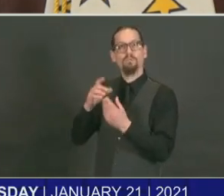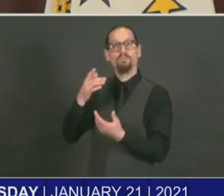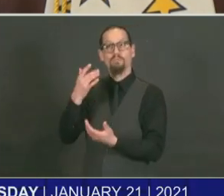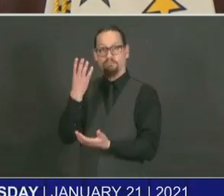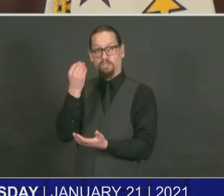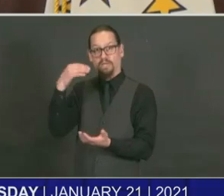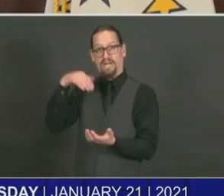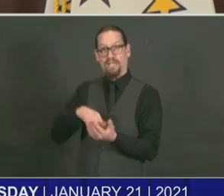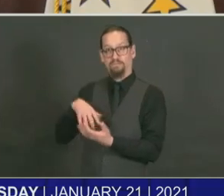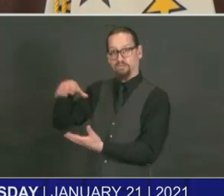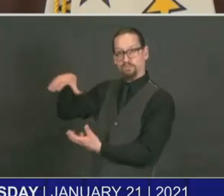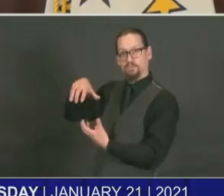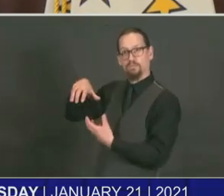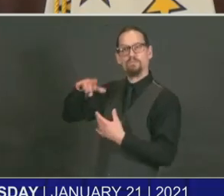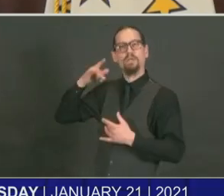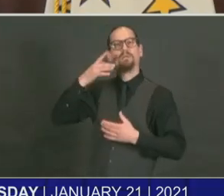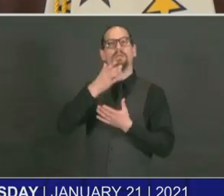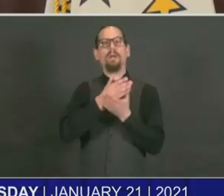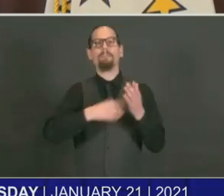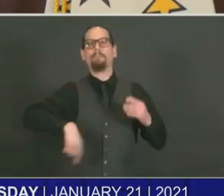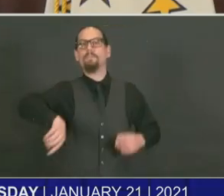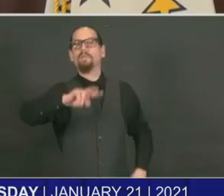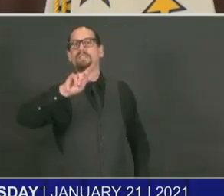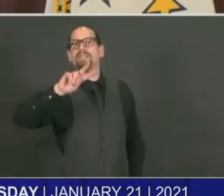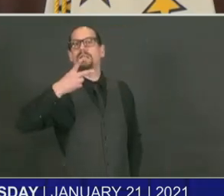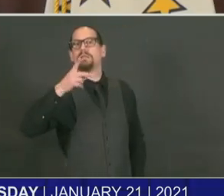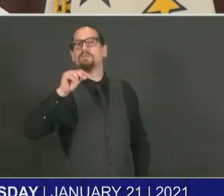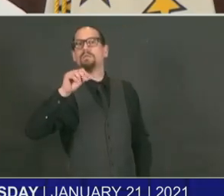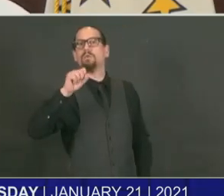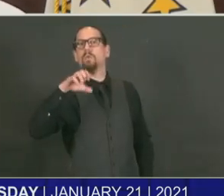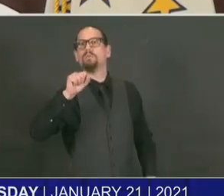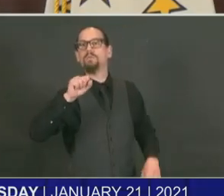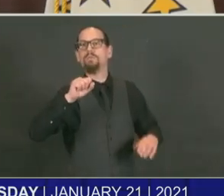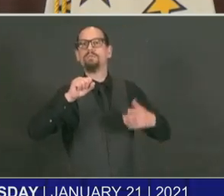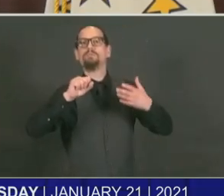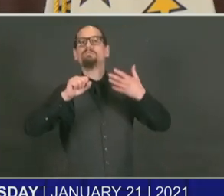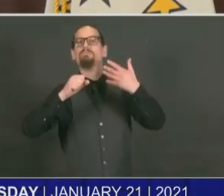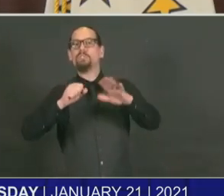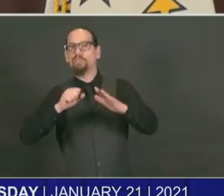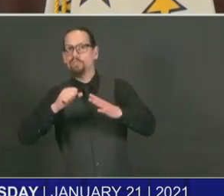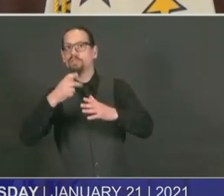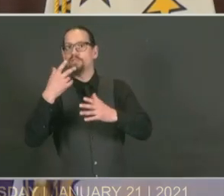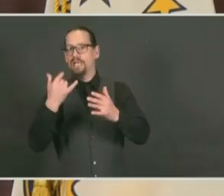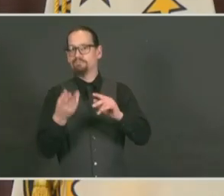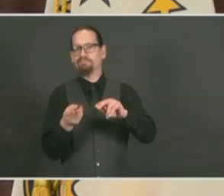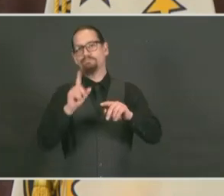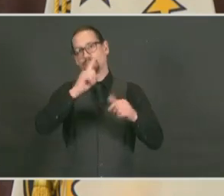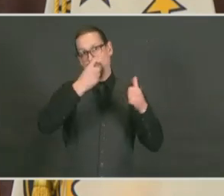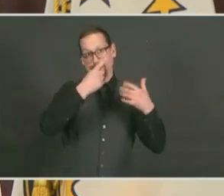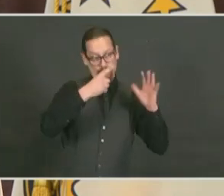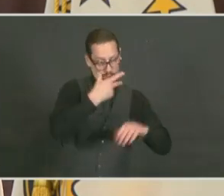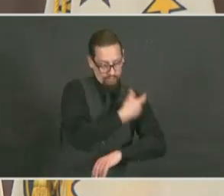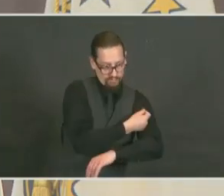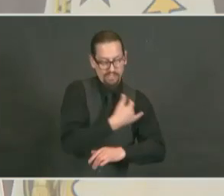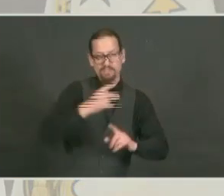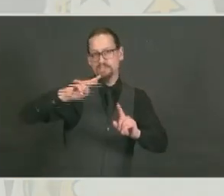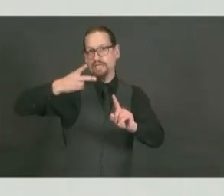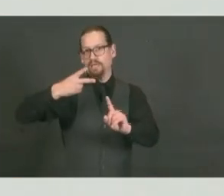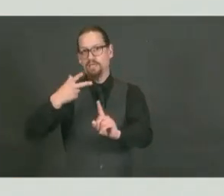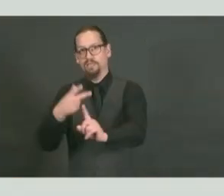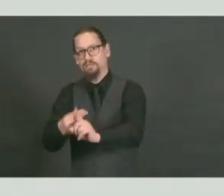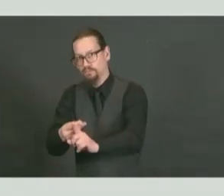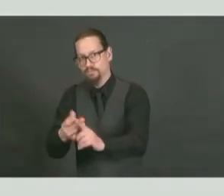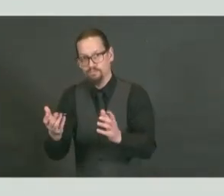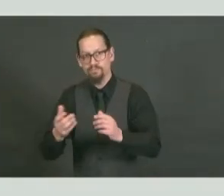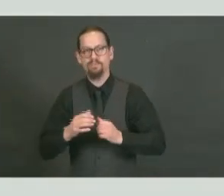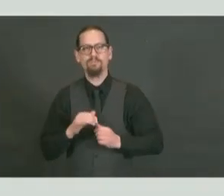second doses to some of the first people who were vaccinated. If we could please display the table with who's getting vaccinated this week, I will give you